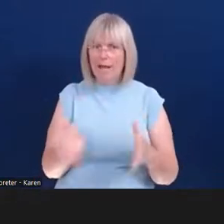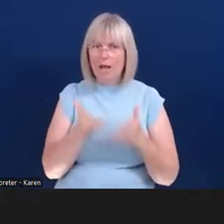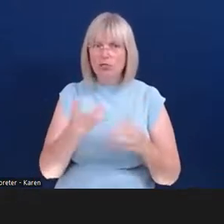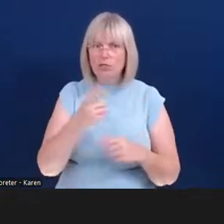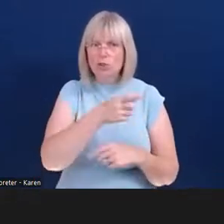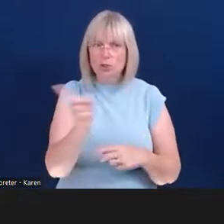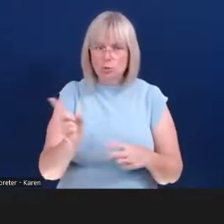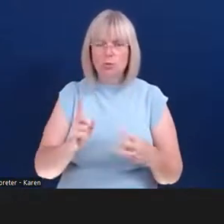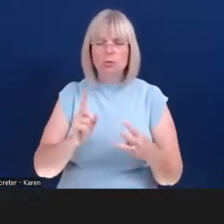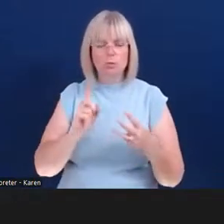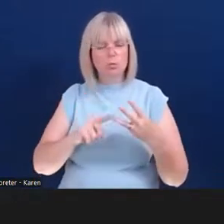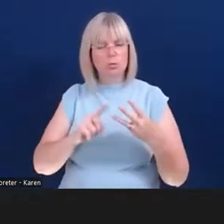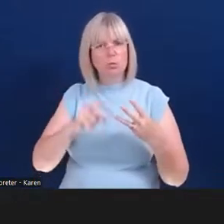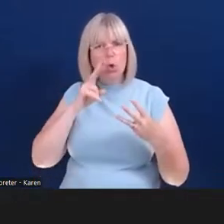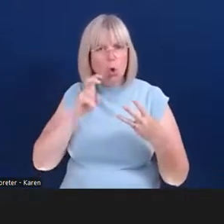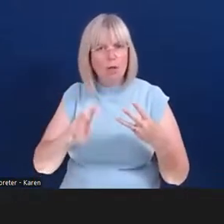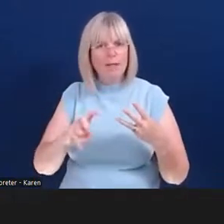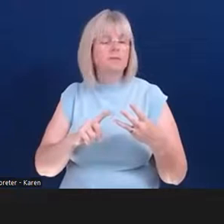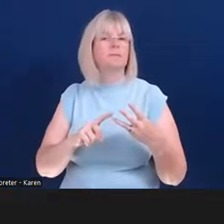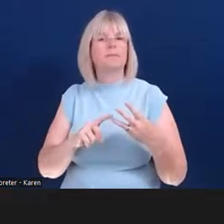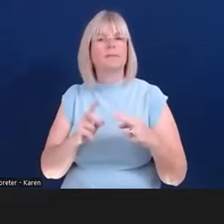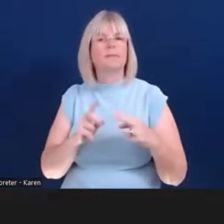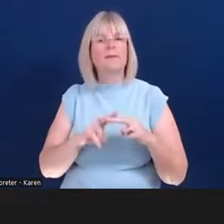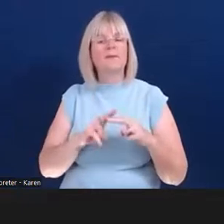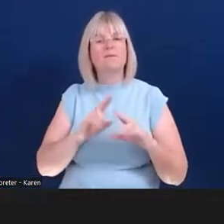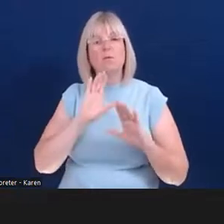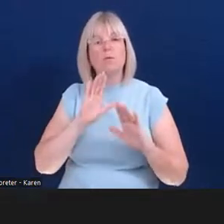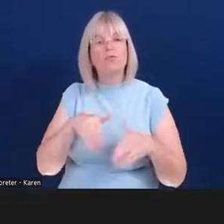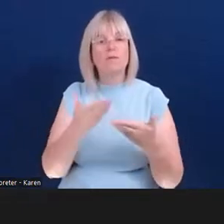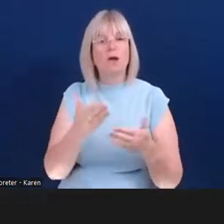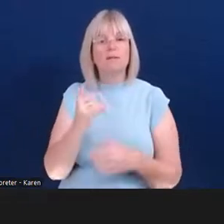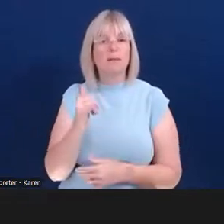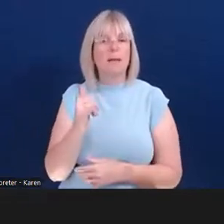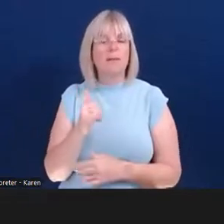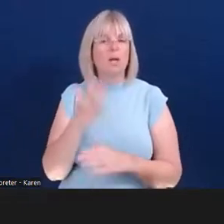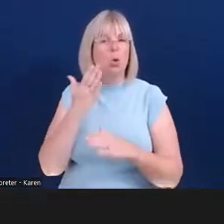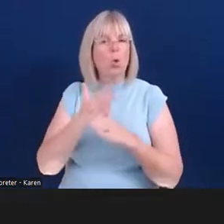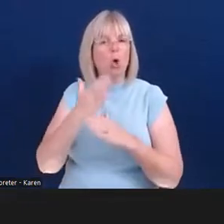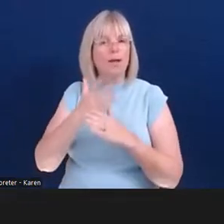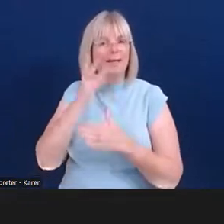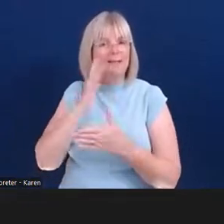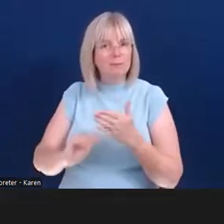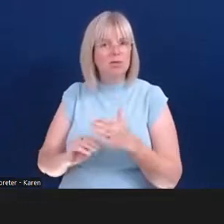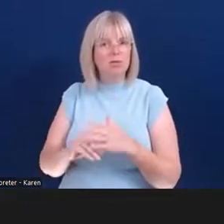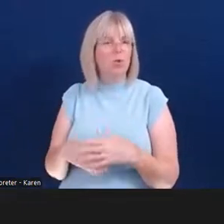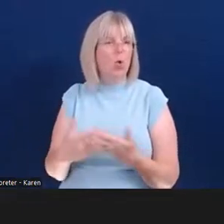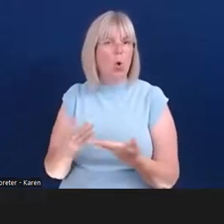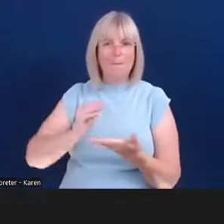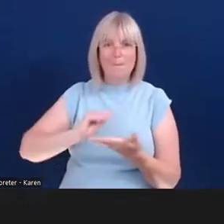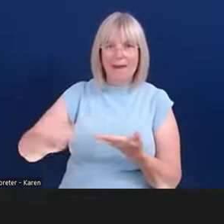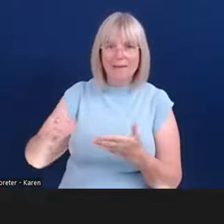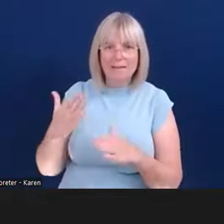Basically, if you are being able to provide maybe work experience to someone, or paid employment, work trials,